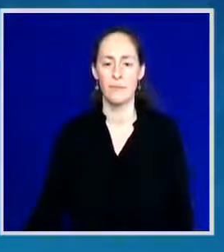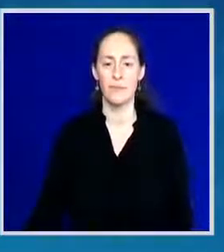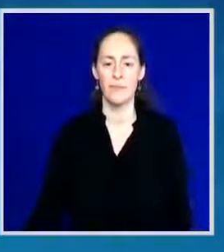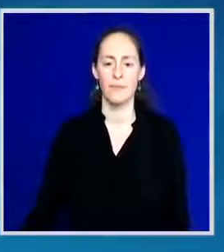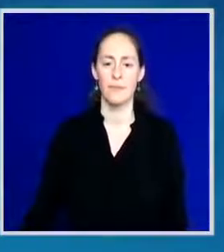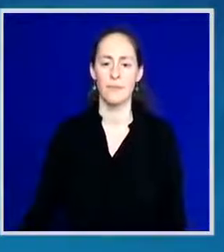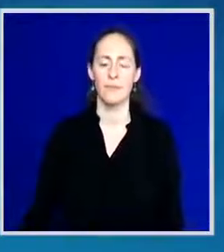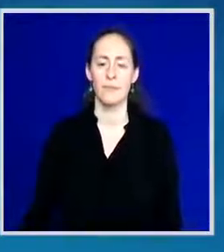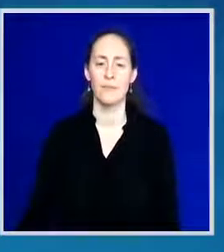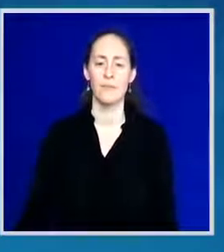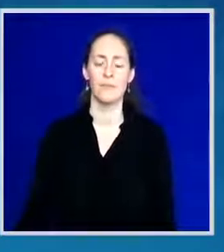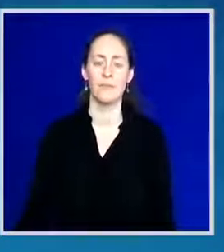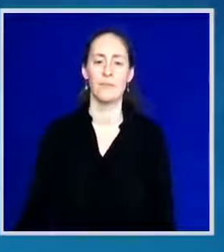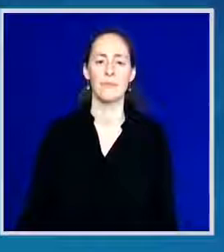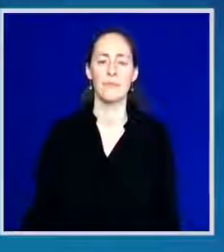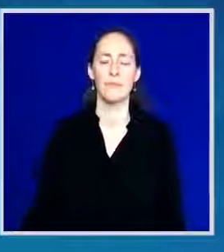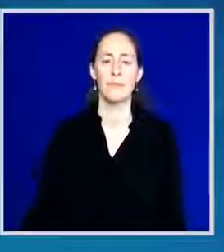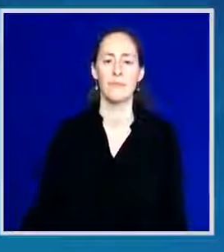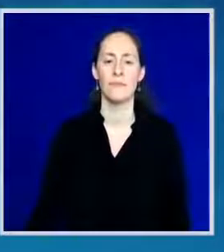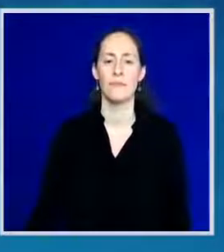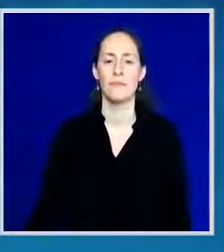Hello, everyone.